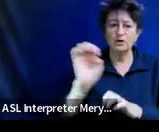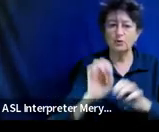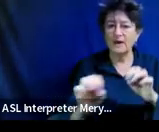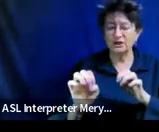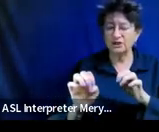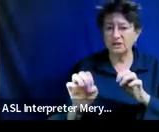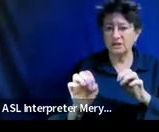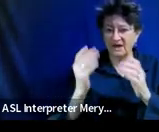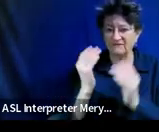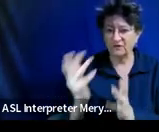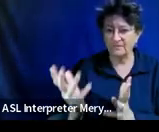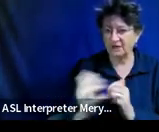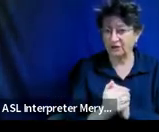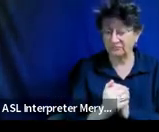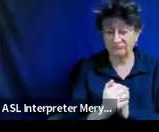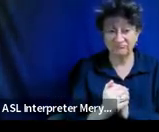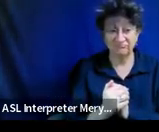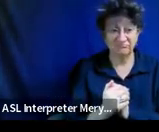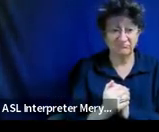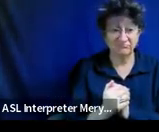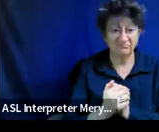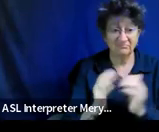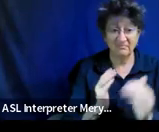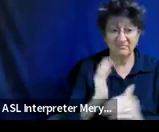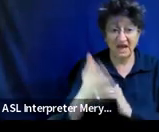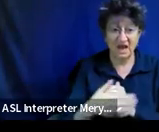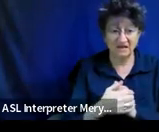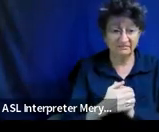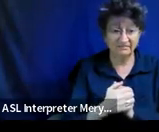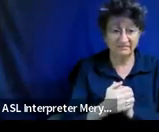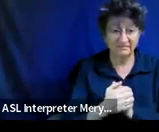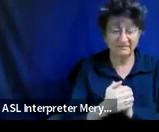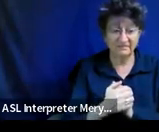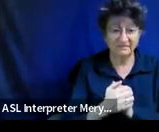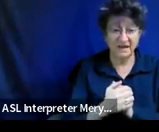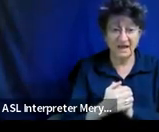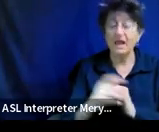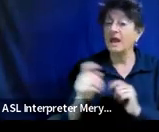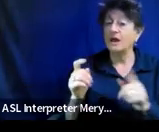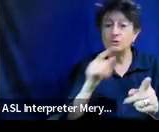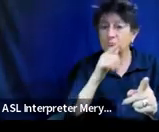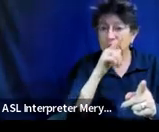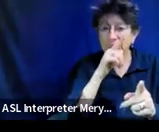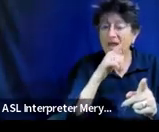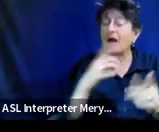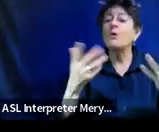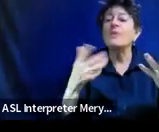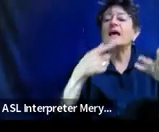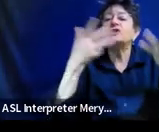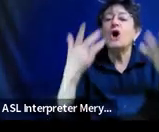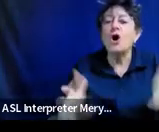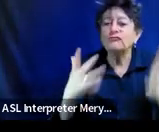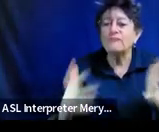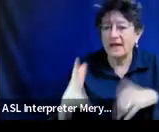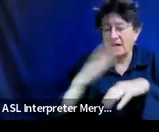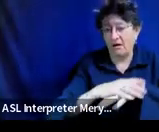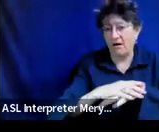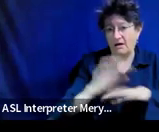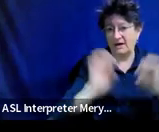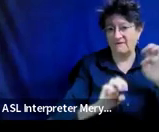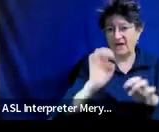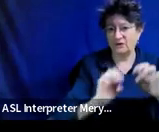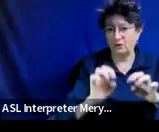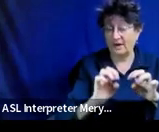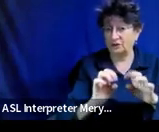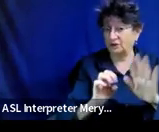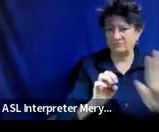you're familiar with the iep form um so don't restate those evaluations here this is where you want to talk about what that